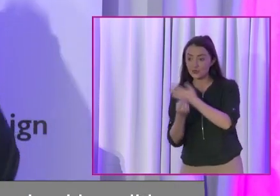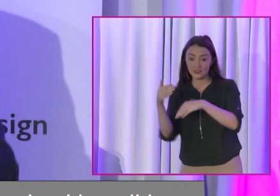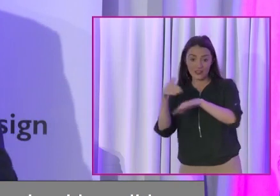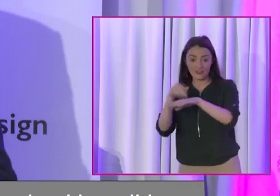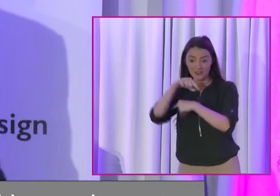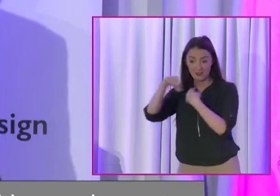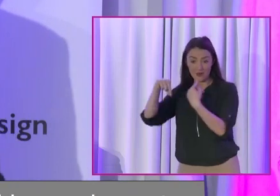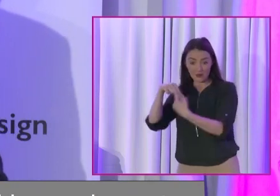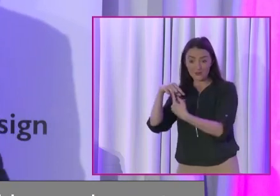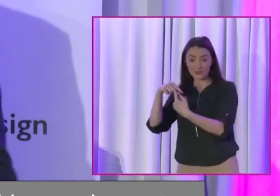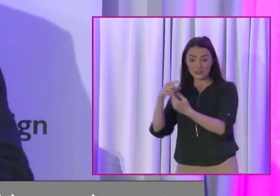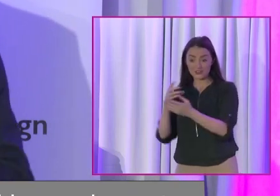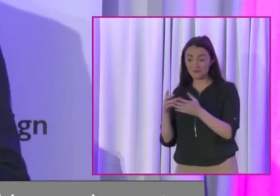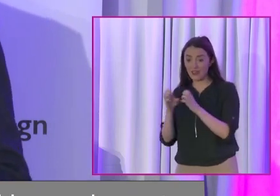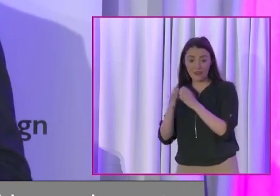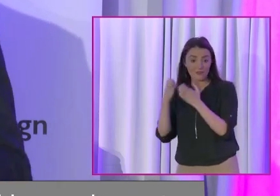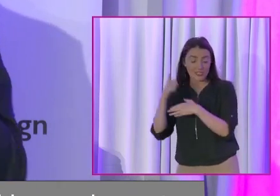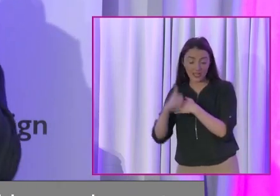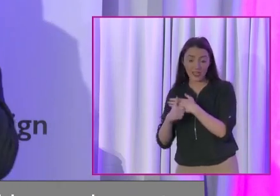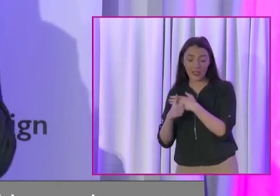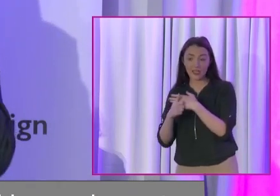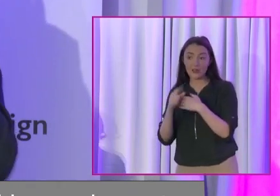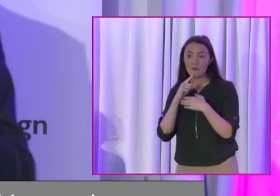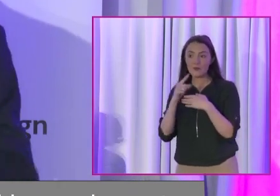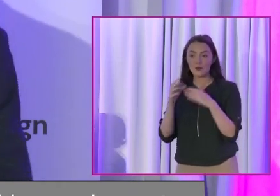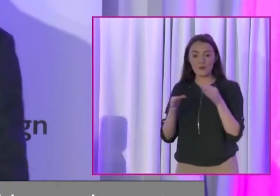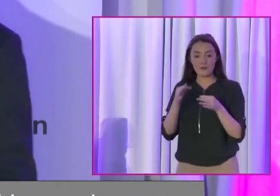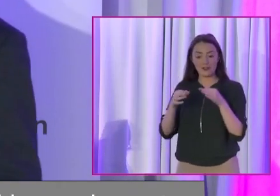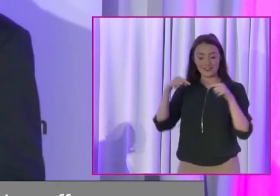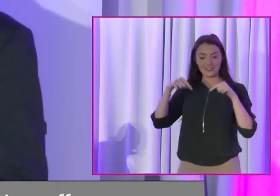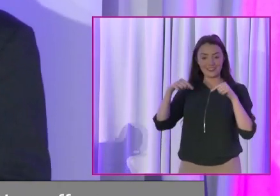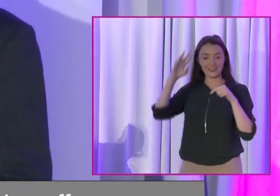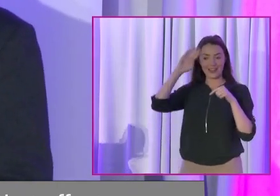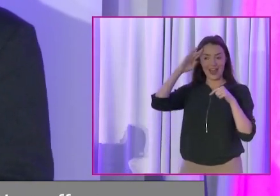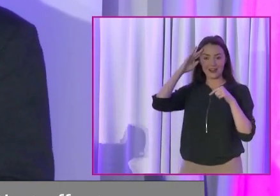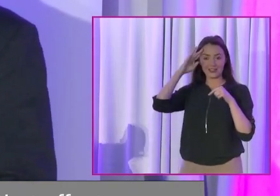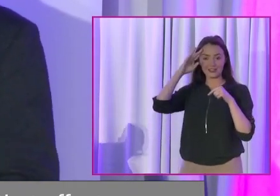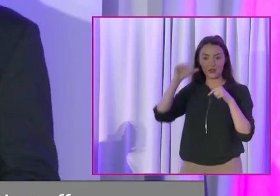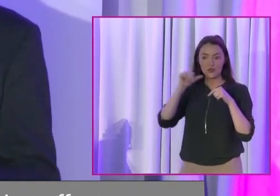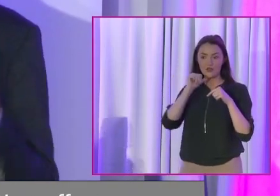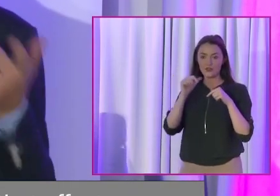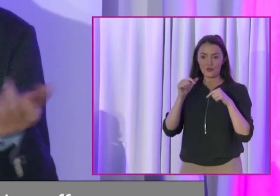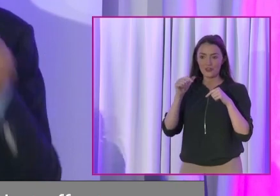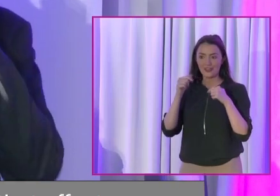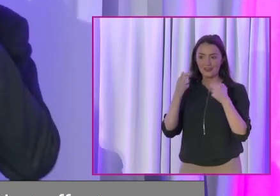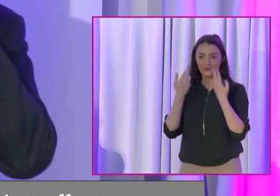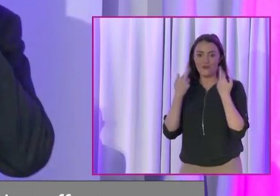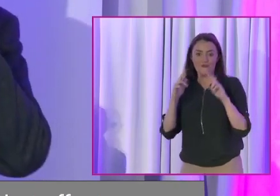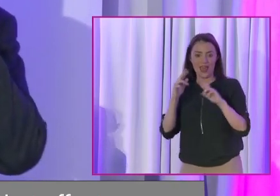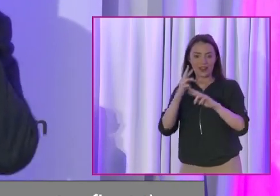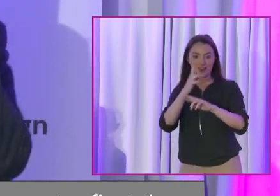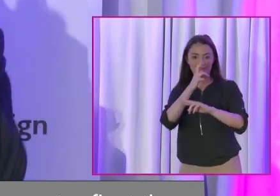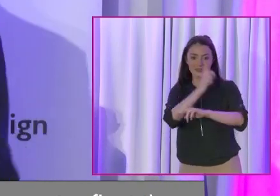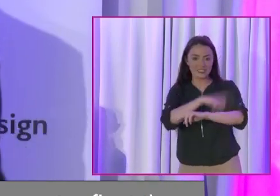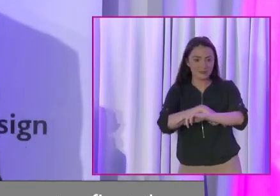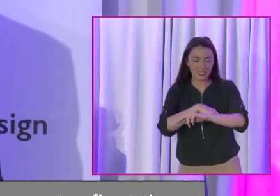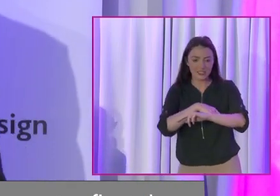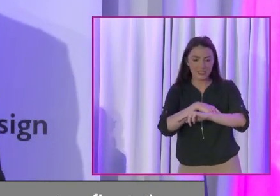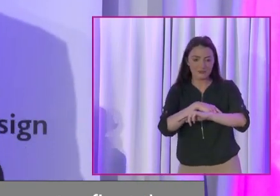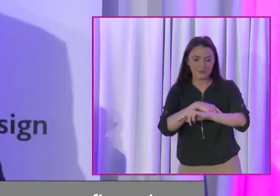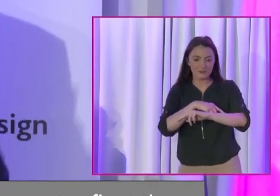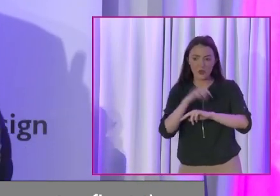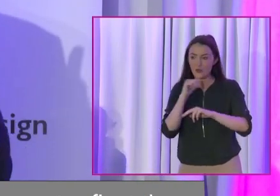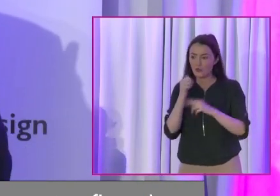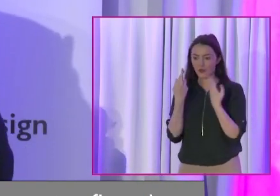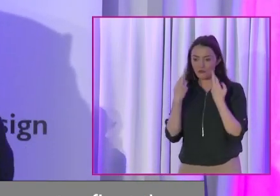daily lives. However, politics in Ireland does not reflect the disability, sorry, does not reflect the diversity of people